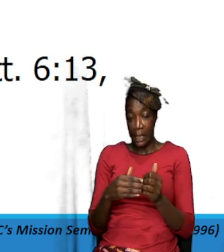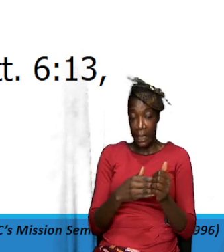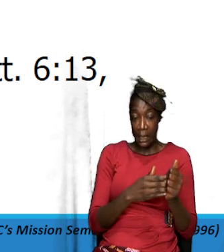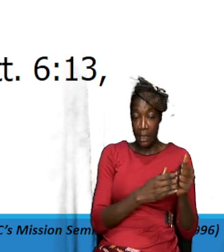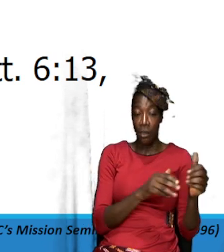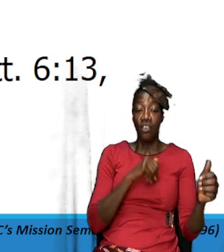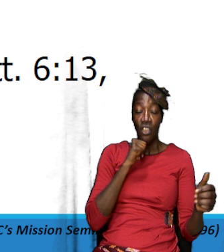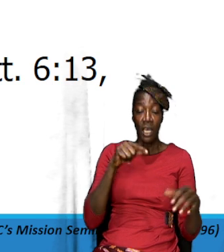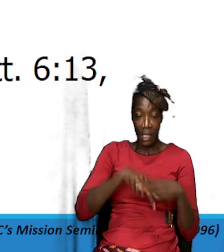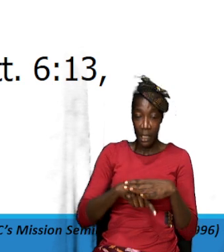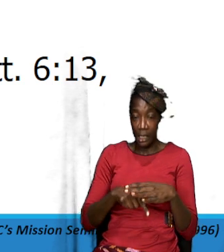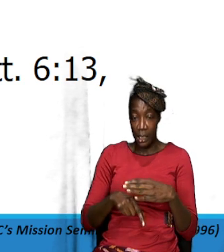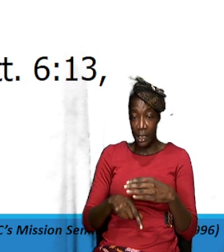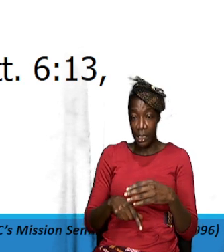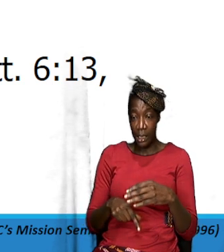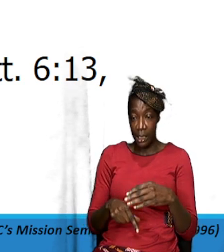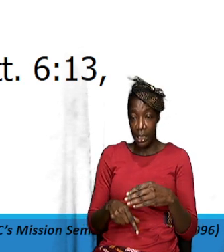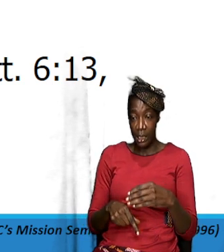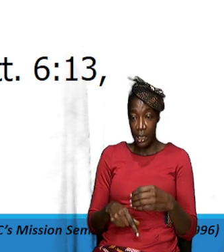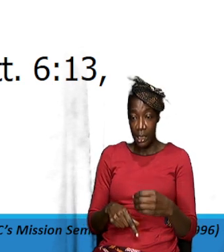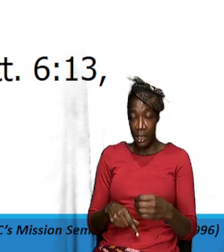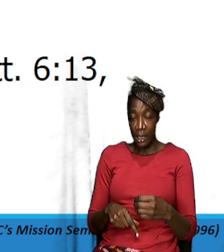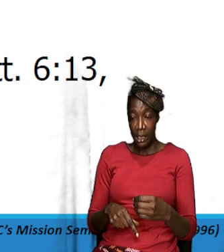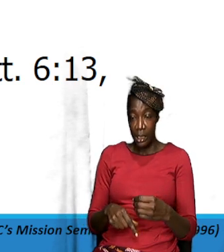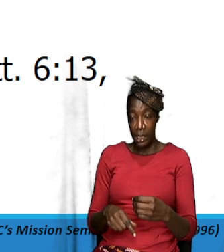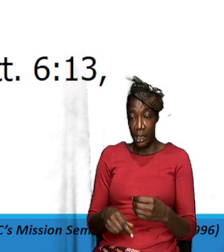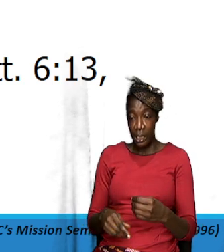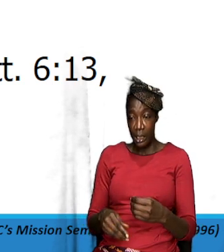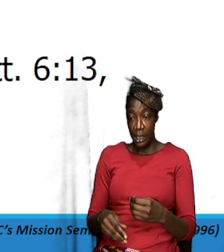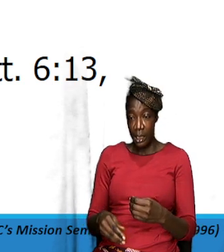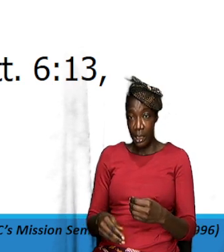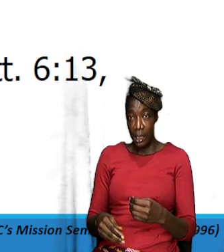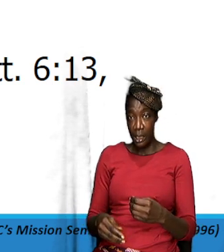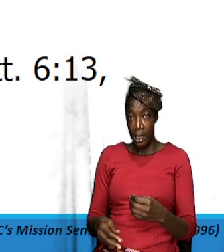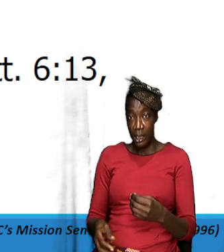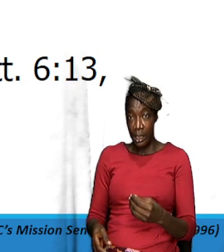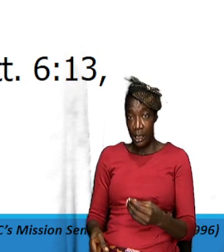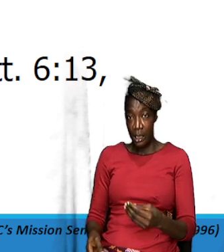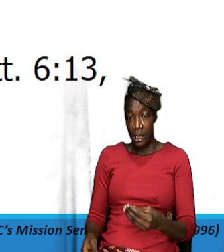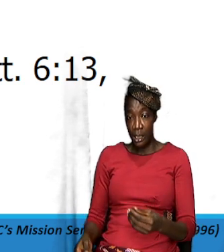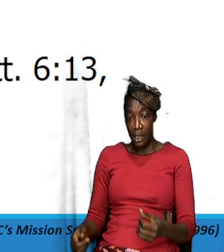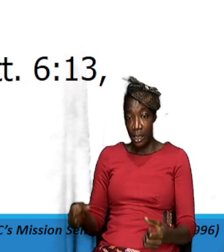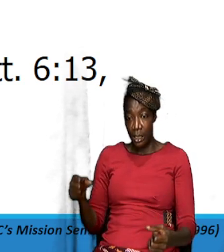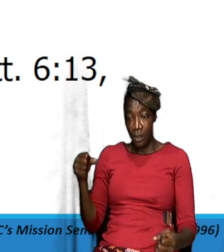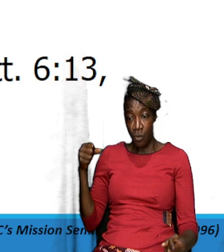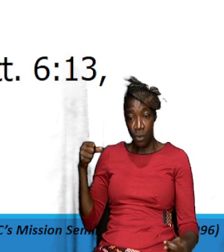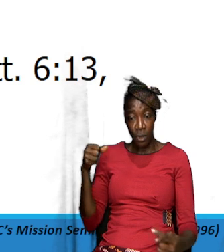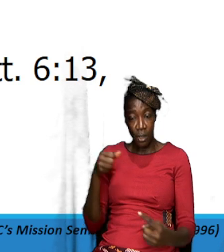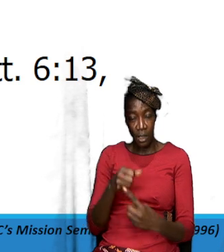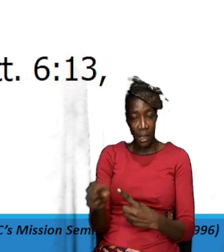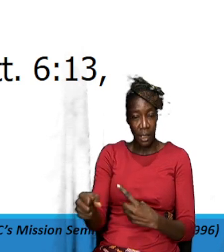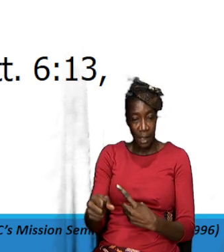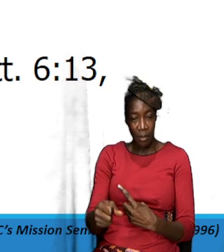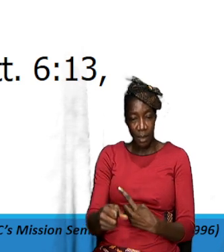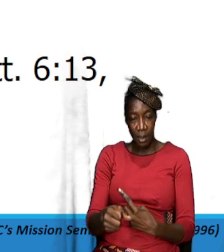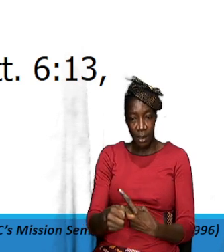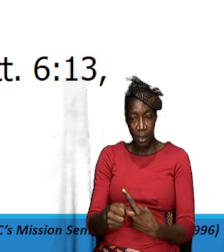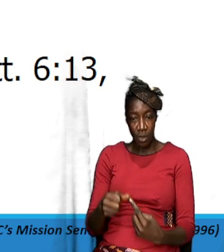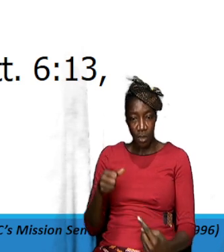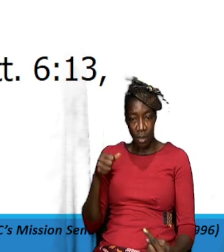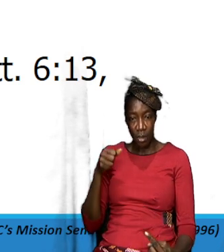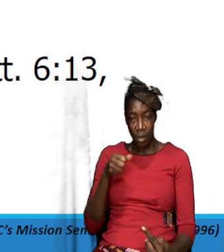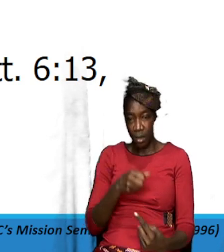temptation so we are literally asking God not to lead us along a path that will cause us to be tempted